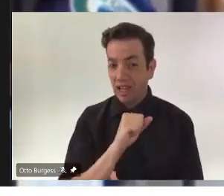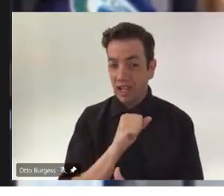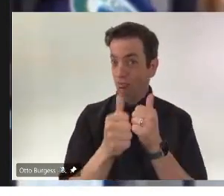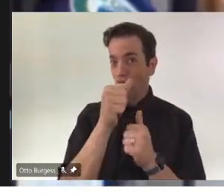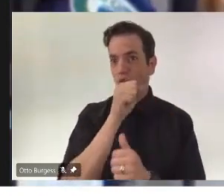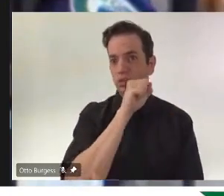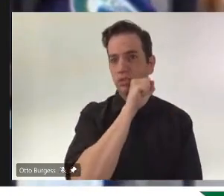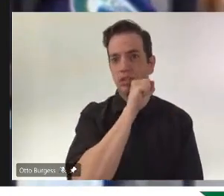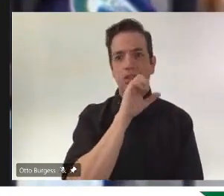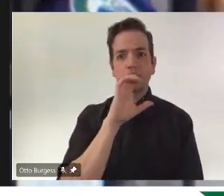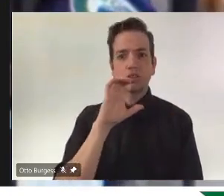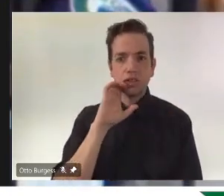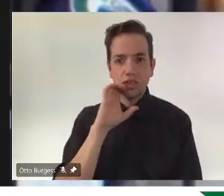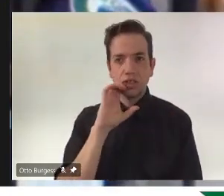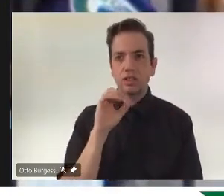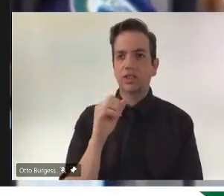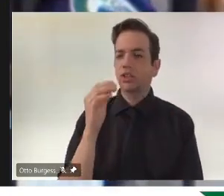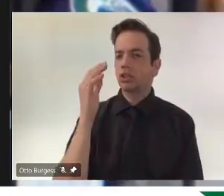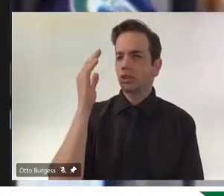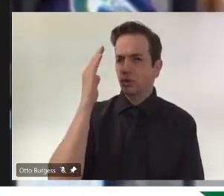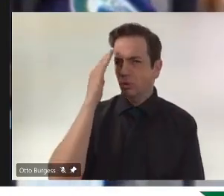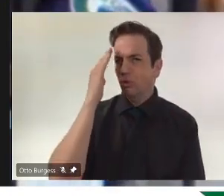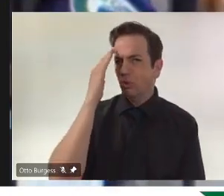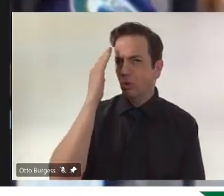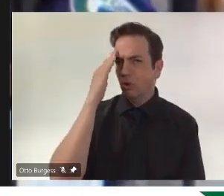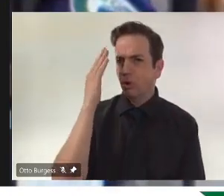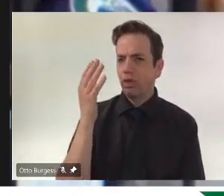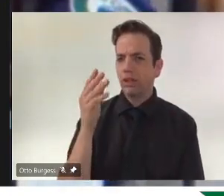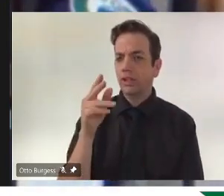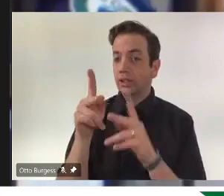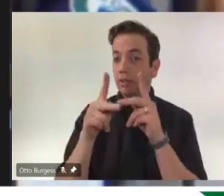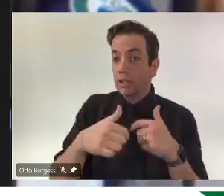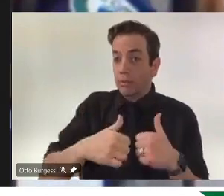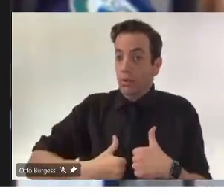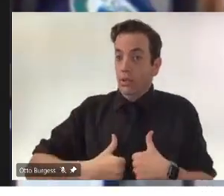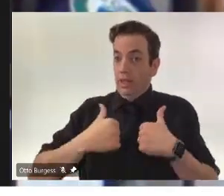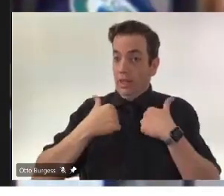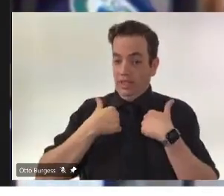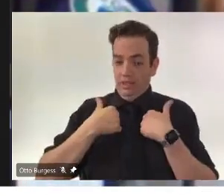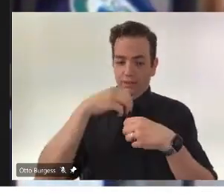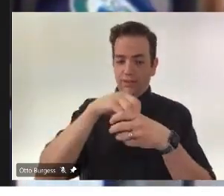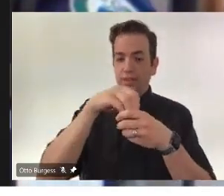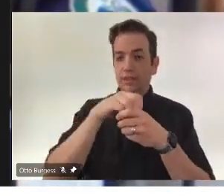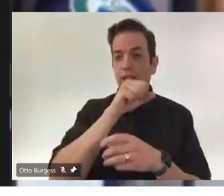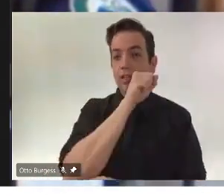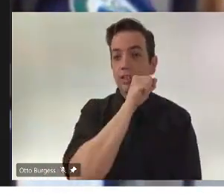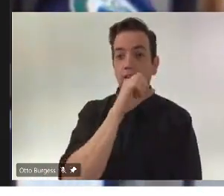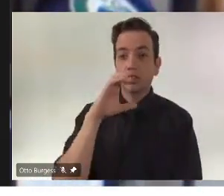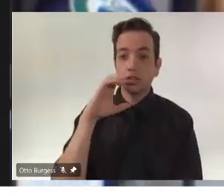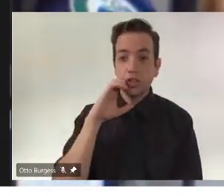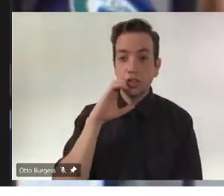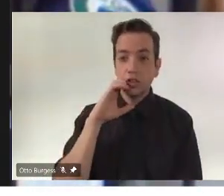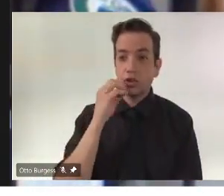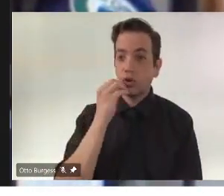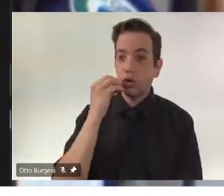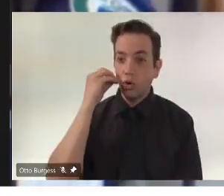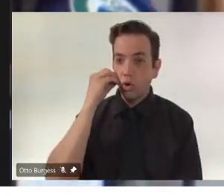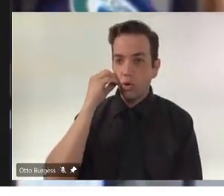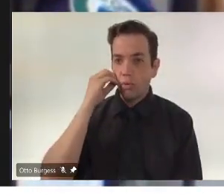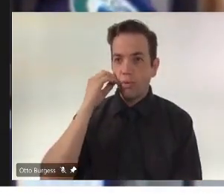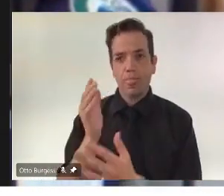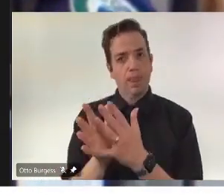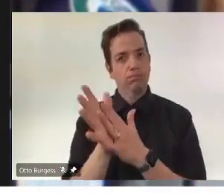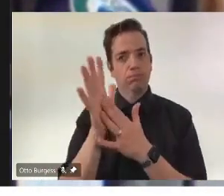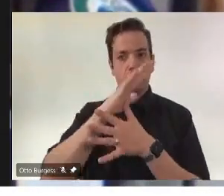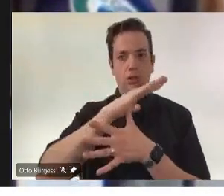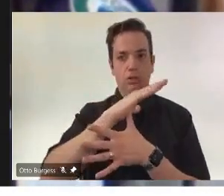of long-term care homes and personal care homes were the very first Saskatchewan people prioritized at the start of our vaccine rollout